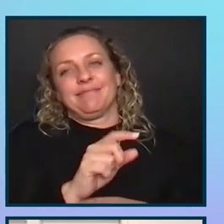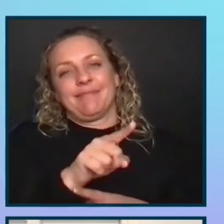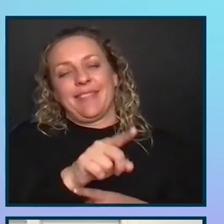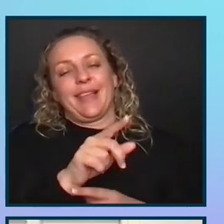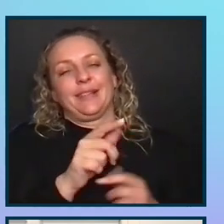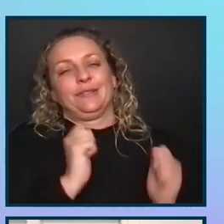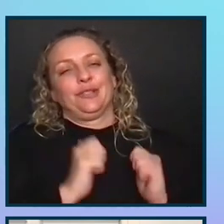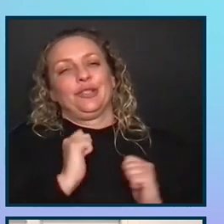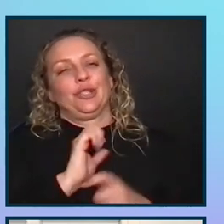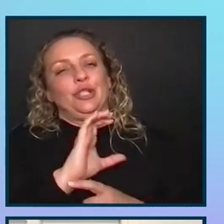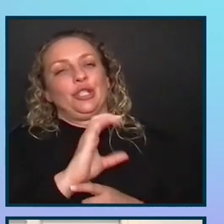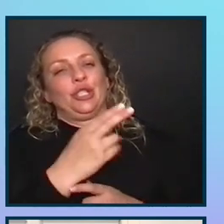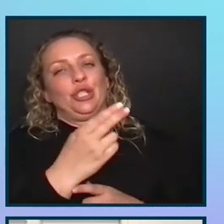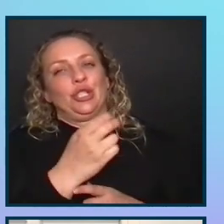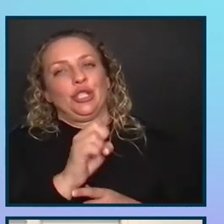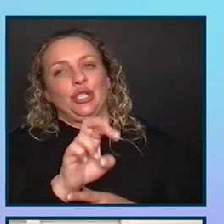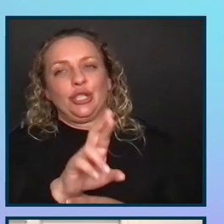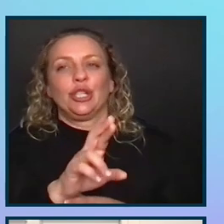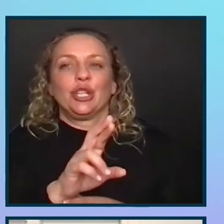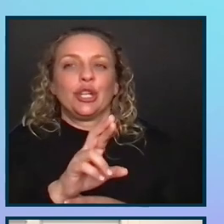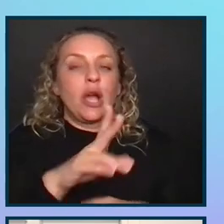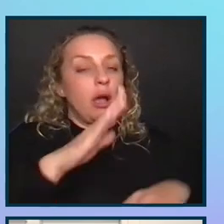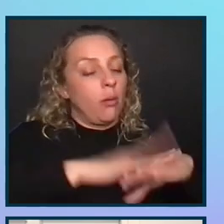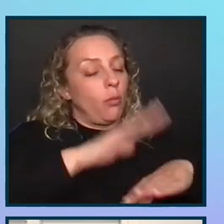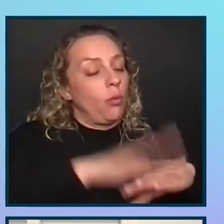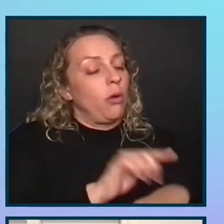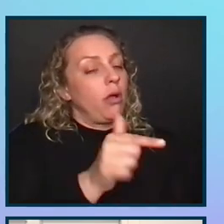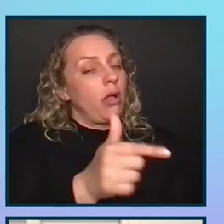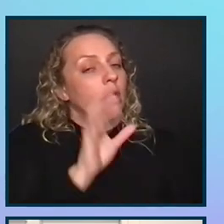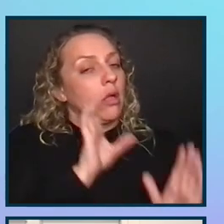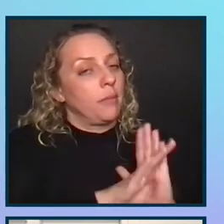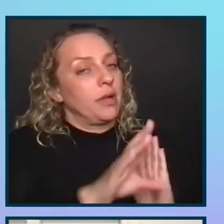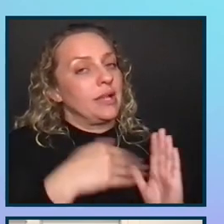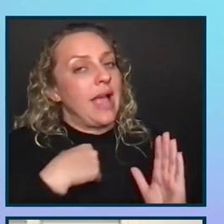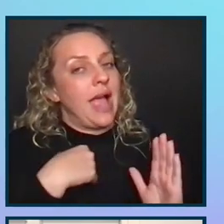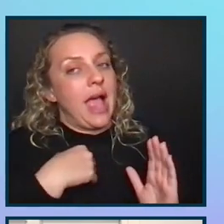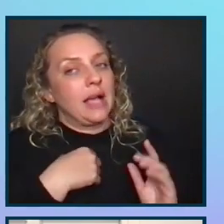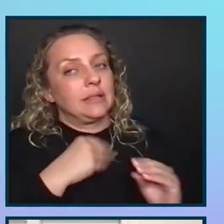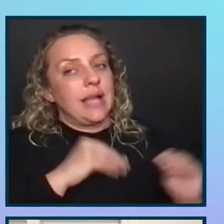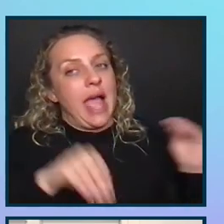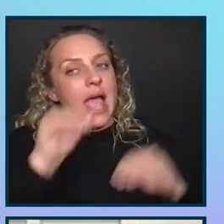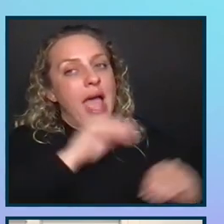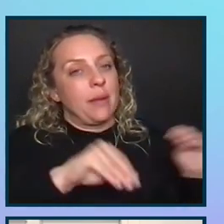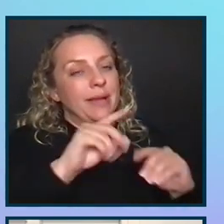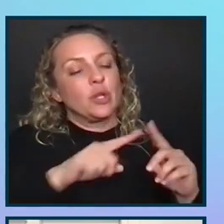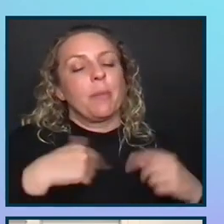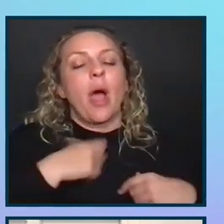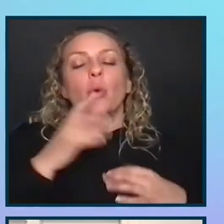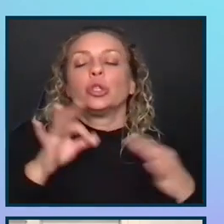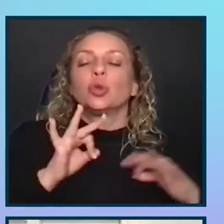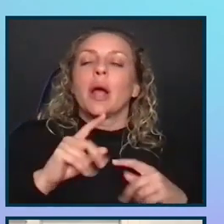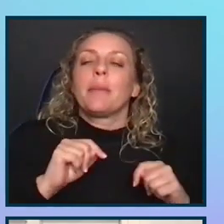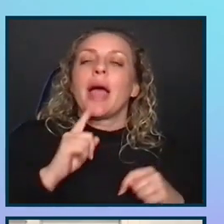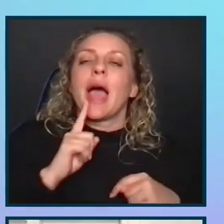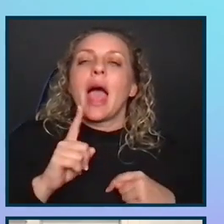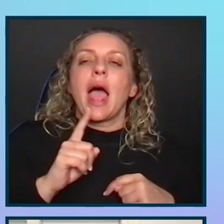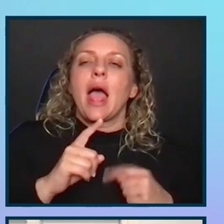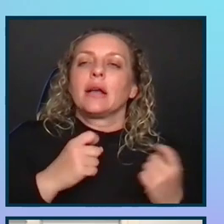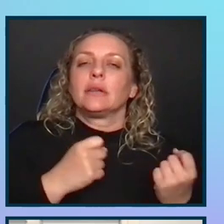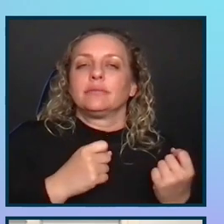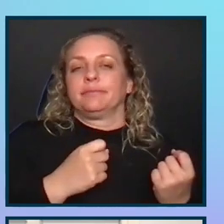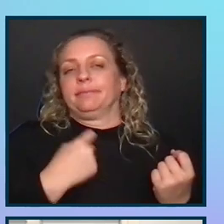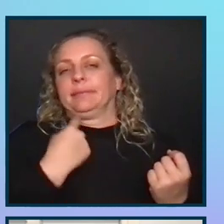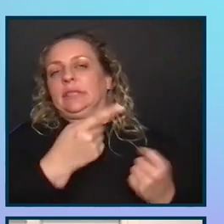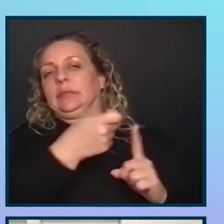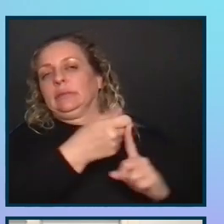just this is a warning that the next image that I'm going to play has animation. But I'll describe it and also kind of speak to why we have